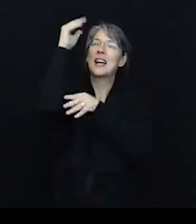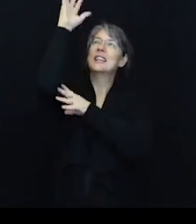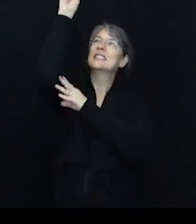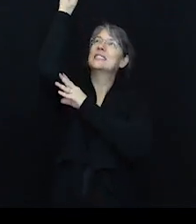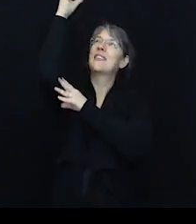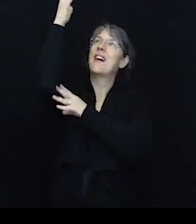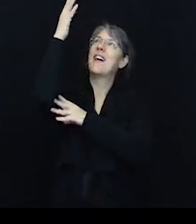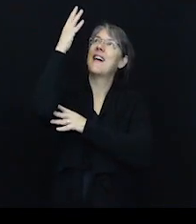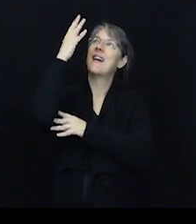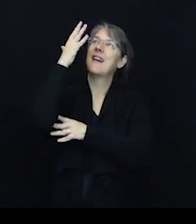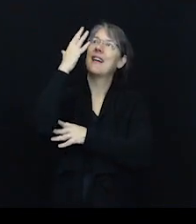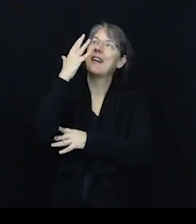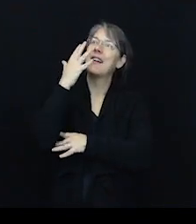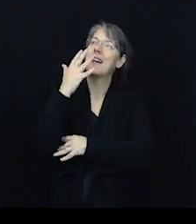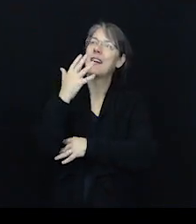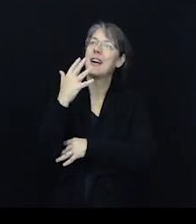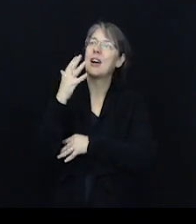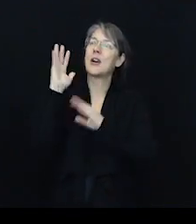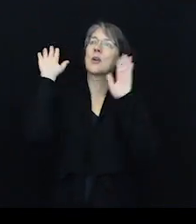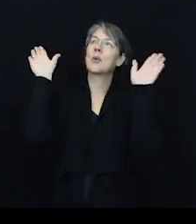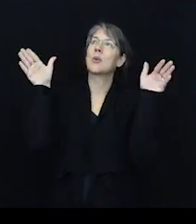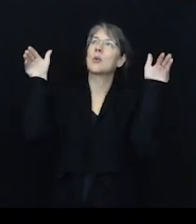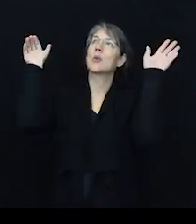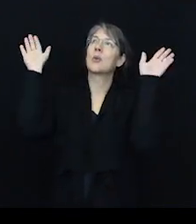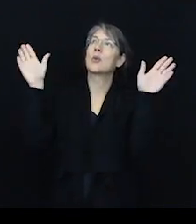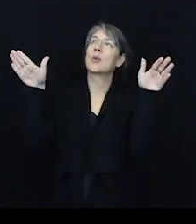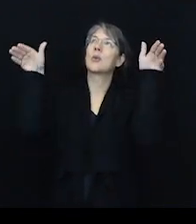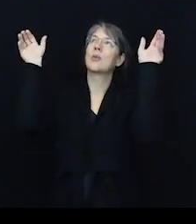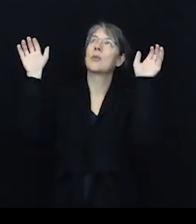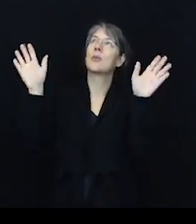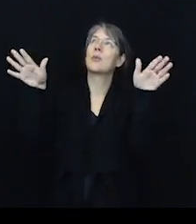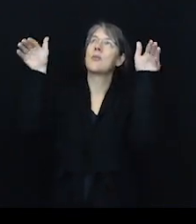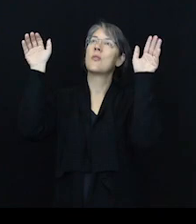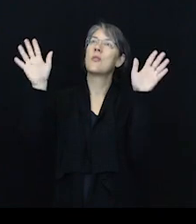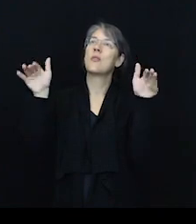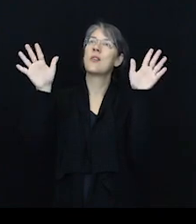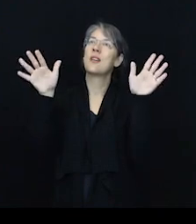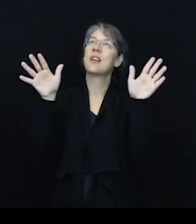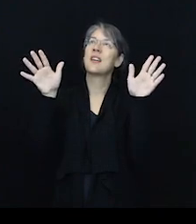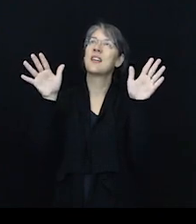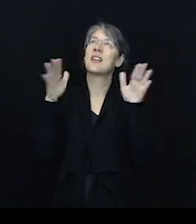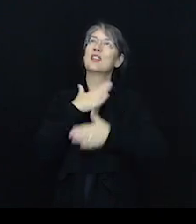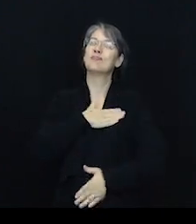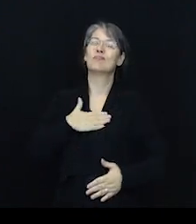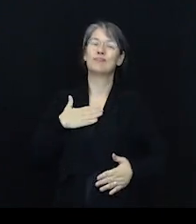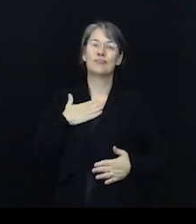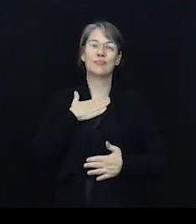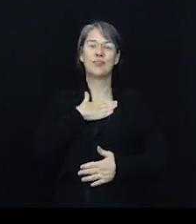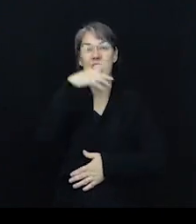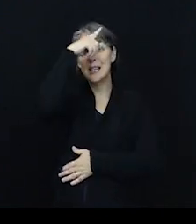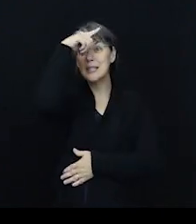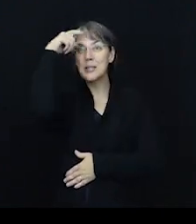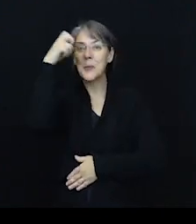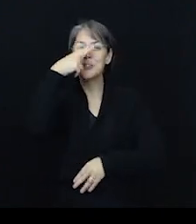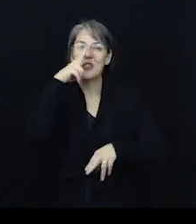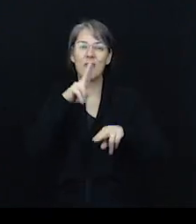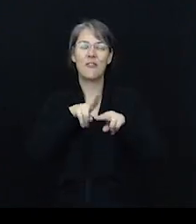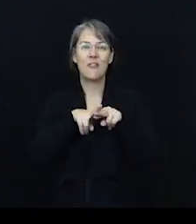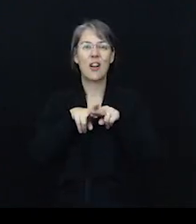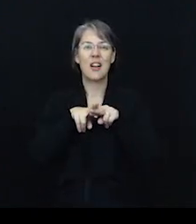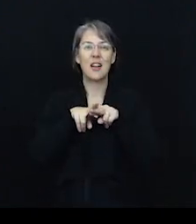shimmering sun, waving at the gleaming beams, amusement on summer's fun,